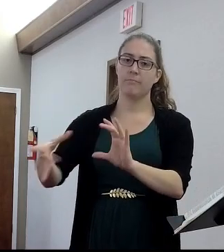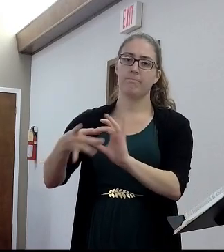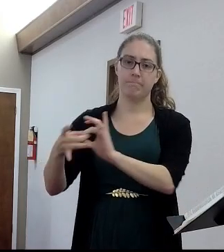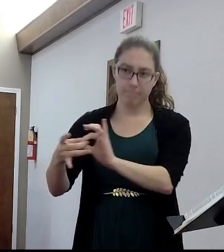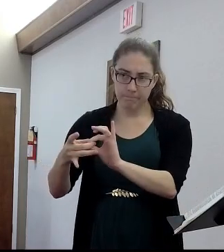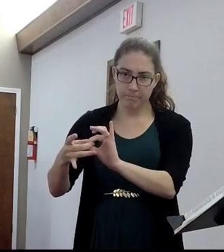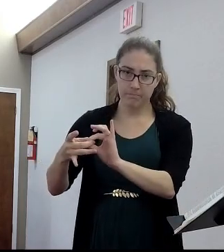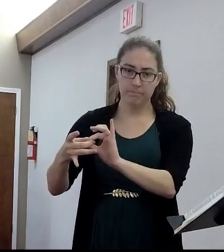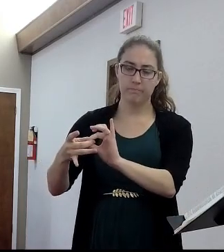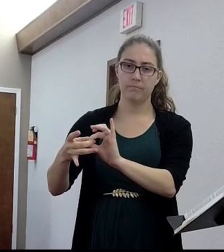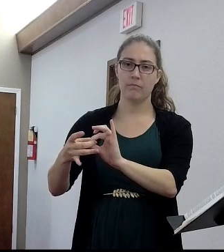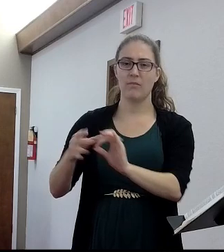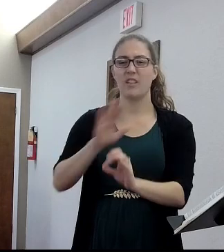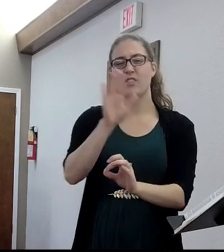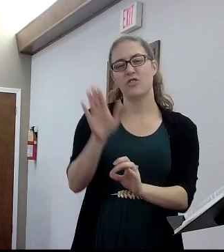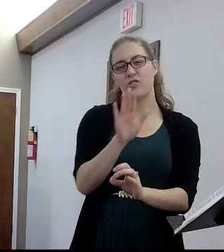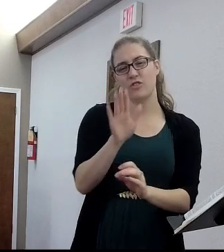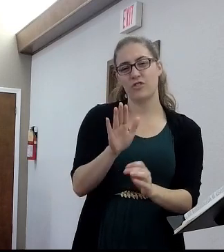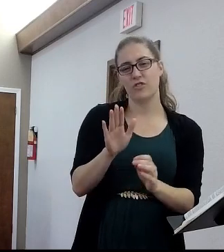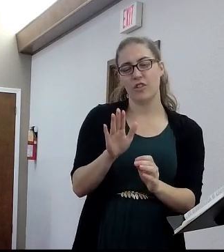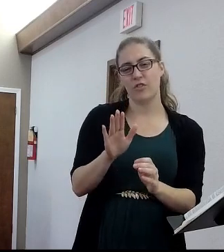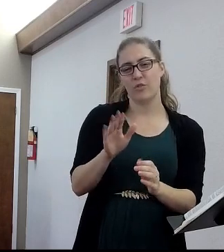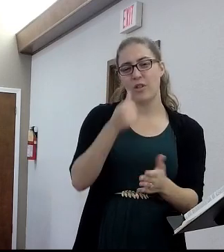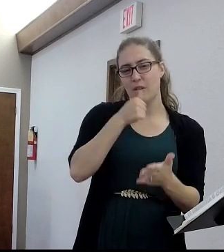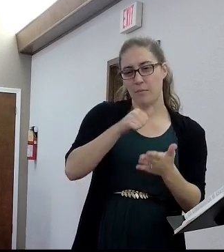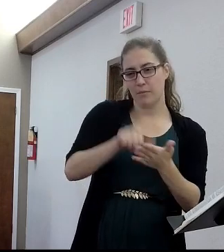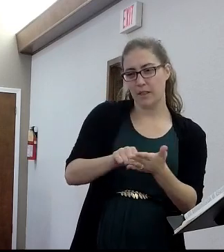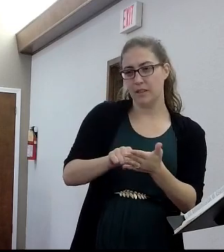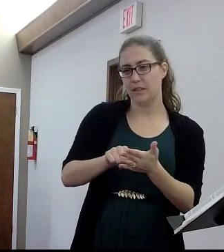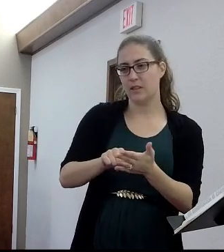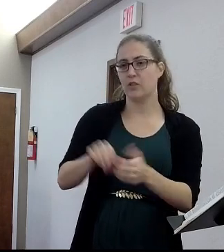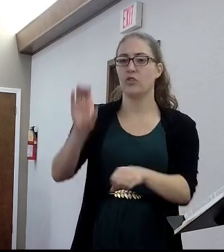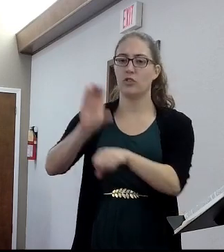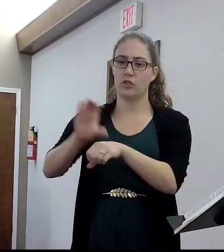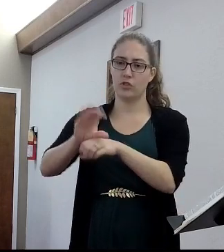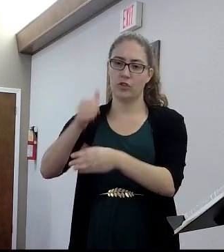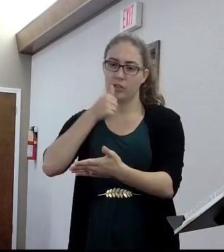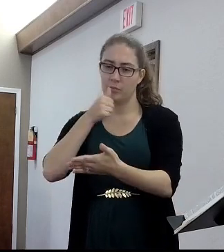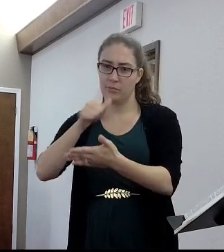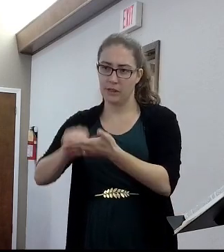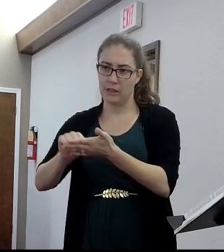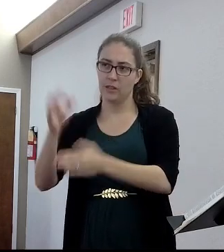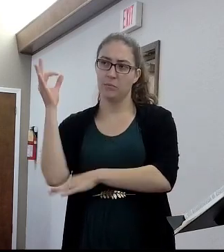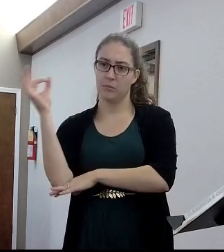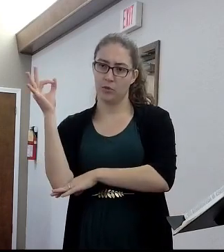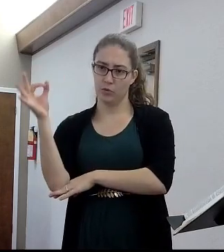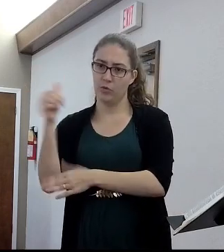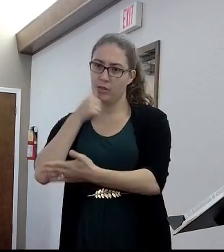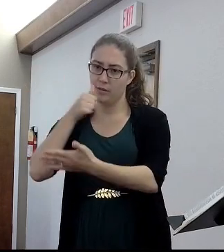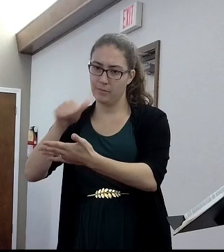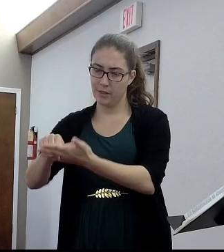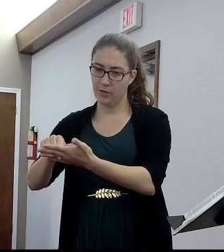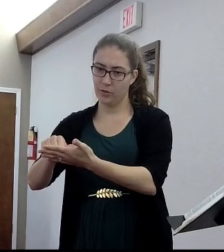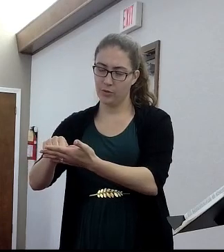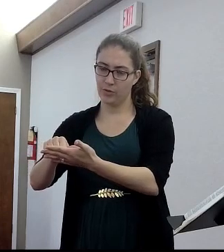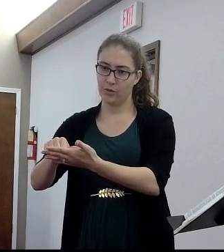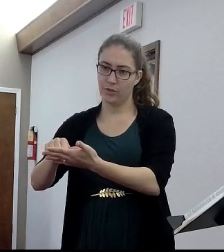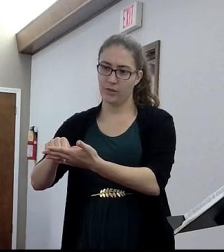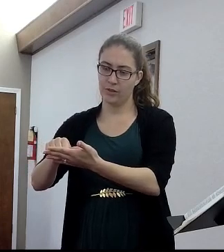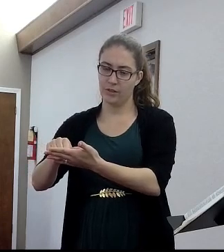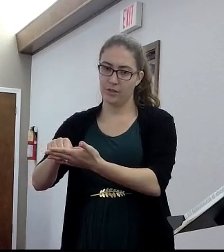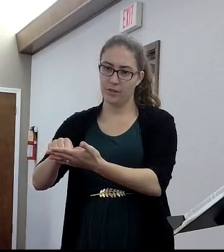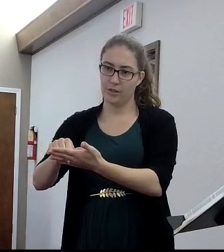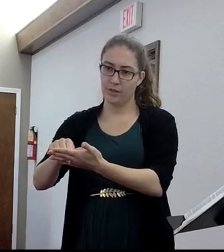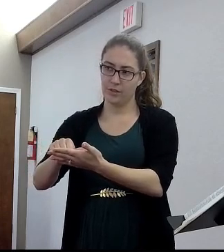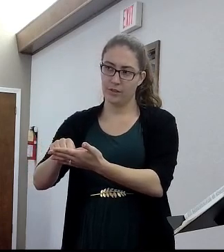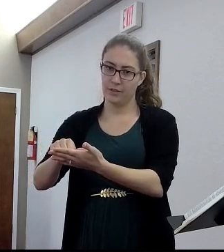Even, you have the general epistles, the church epistles, the pastoral epistles. And then, they're not in that order. And then,